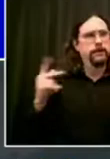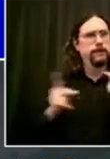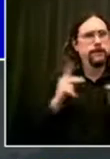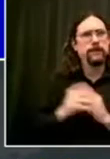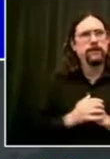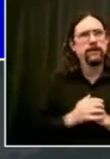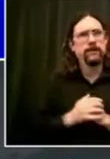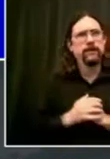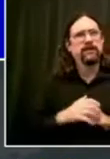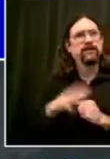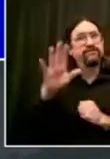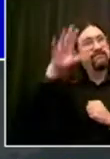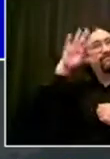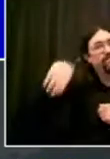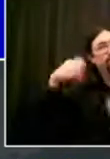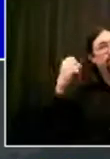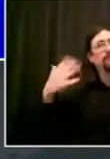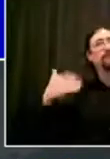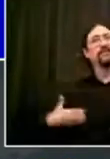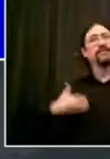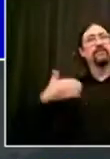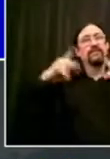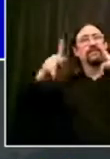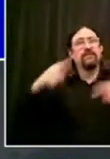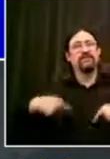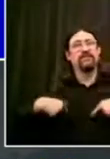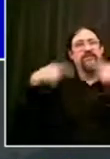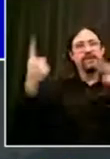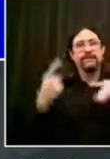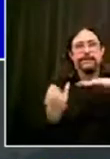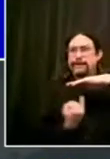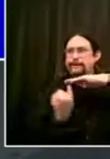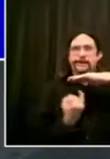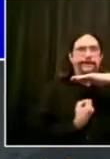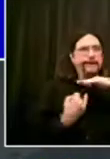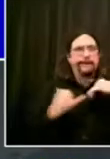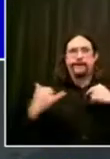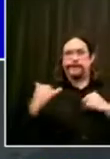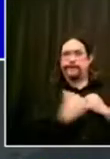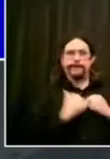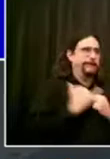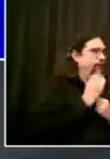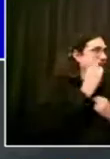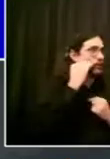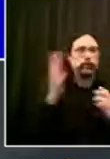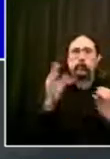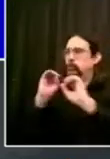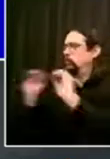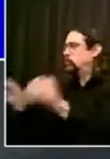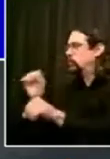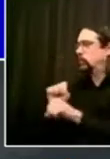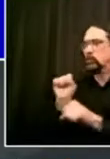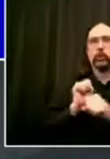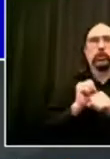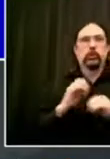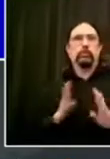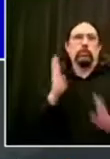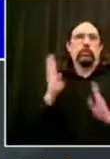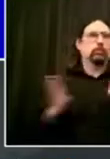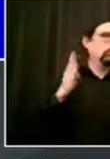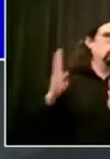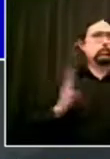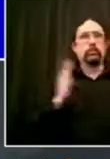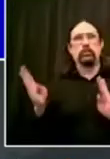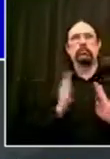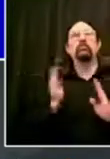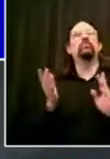You're going to see mobile trauma units out to provide that mental health support to people who need it in communities that have been hit so hard. All